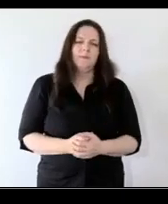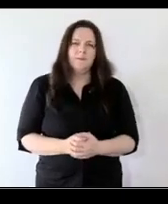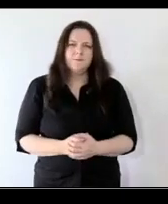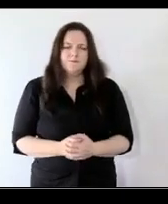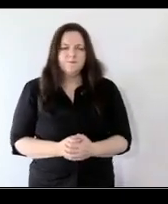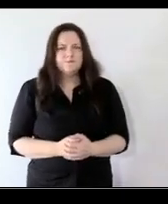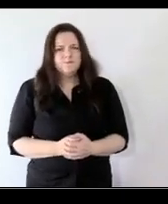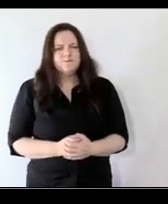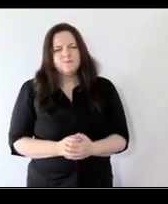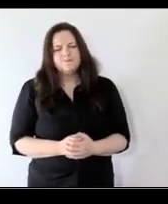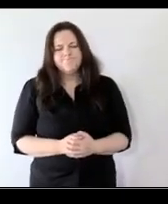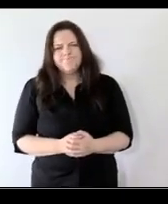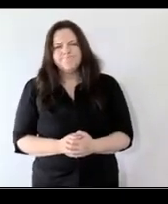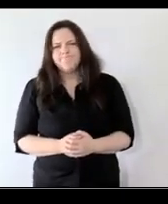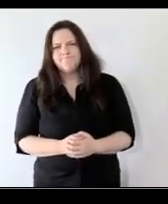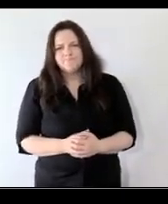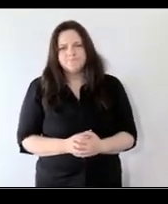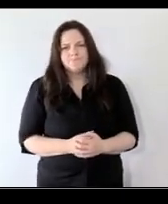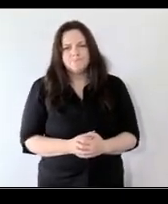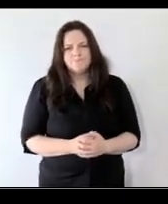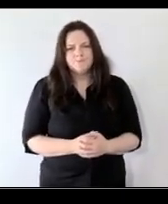um i mean i think